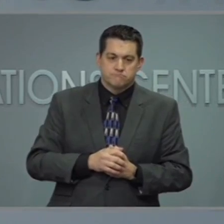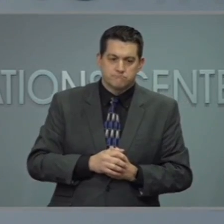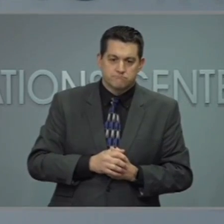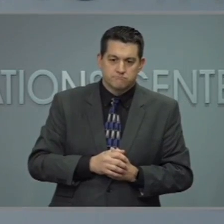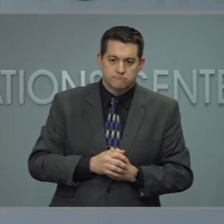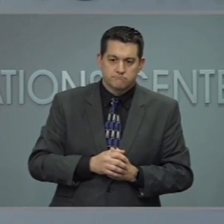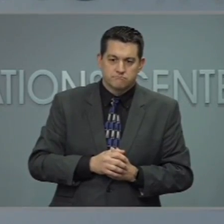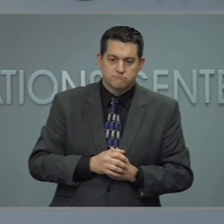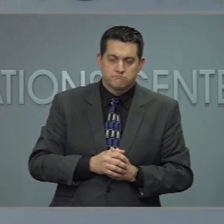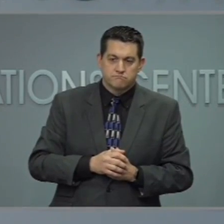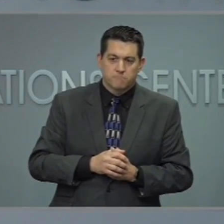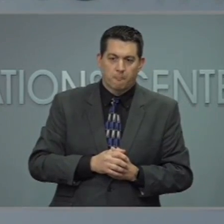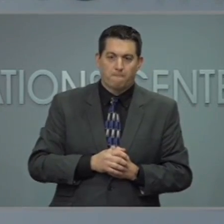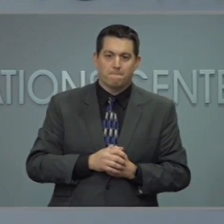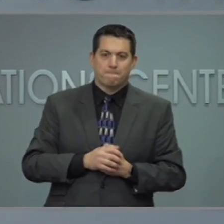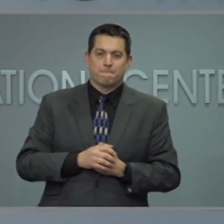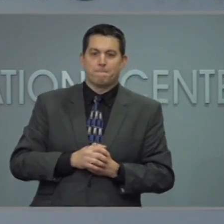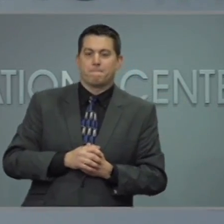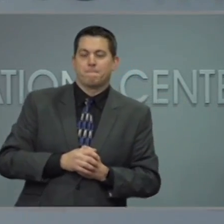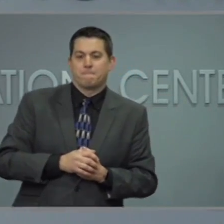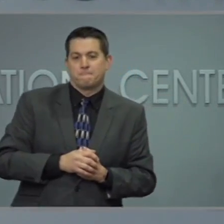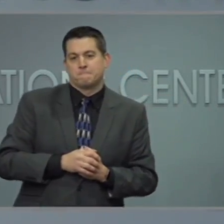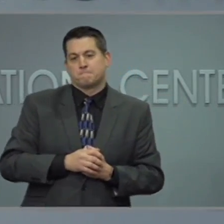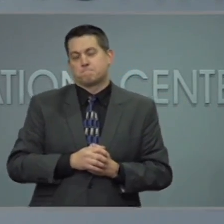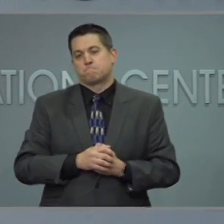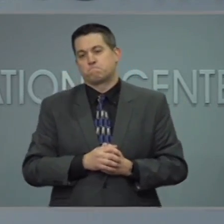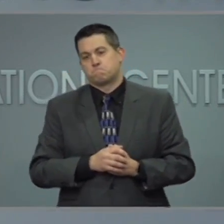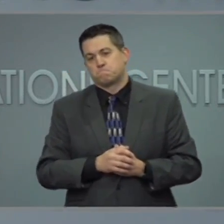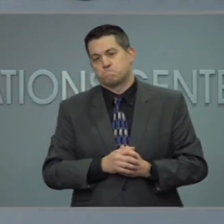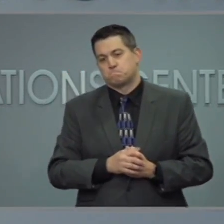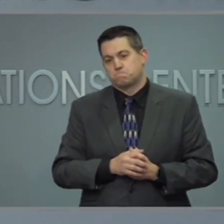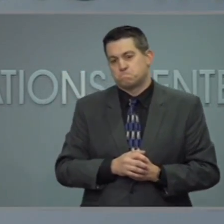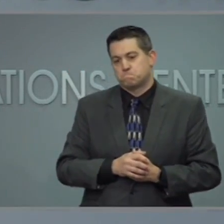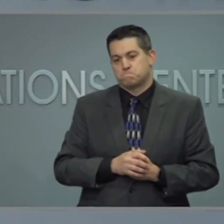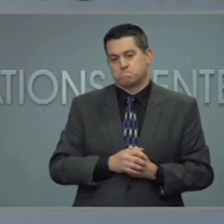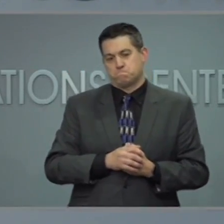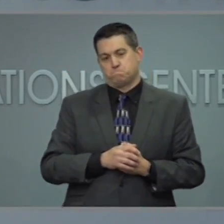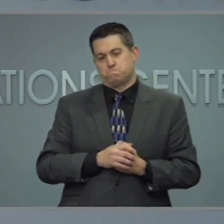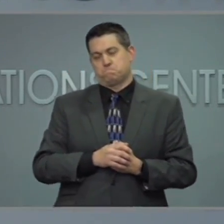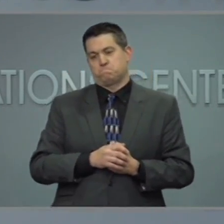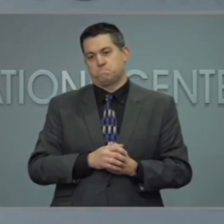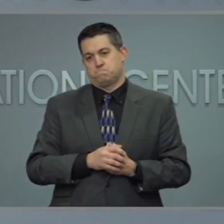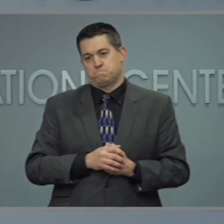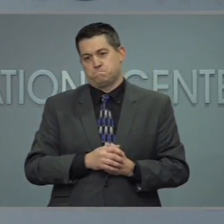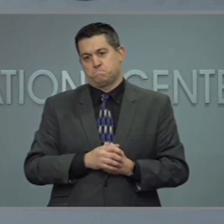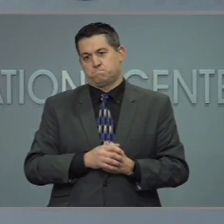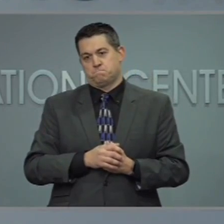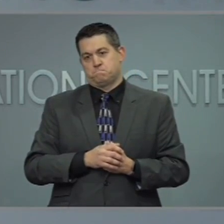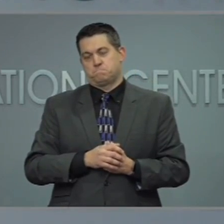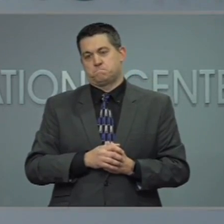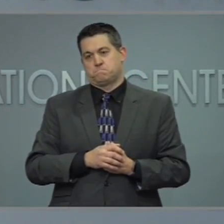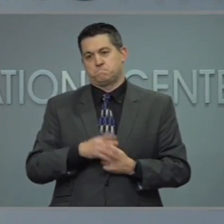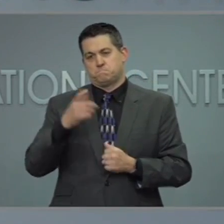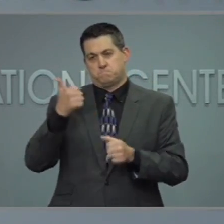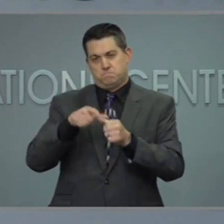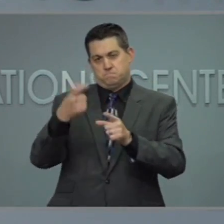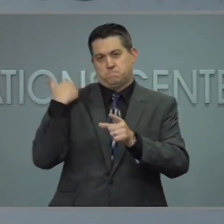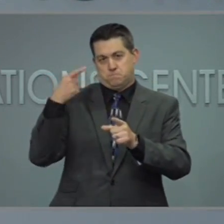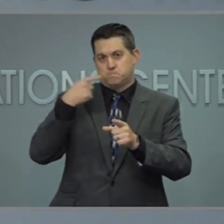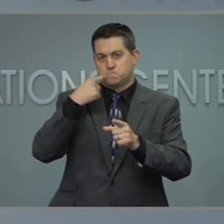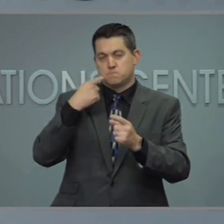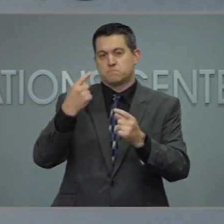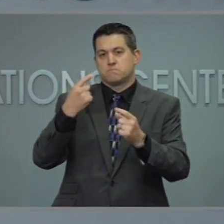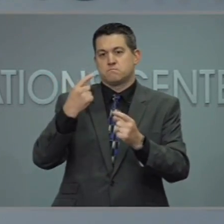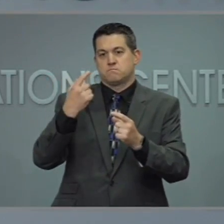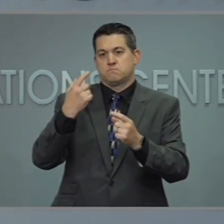It's my understanding that you had said earlier that you had hoped to get two-thirds of adults at least partially vaccinated